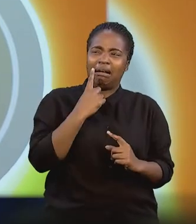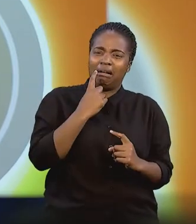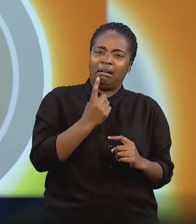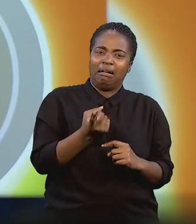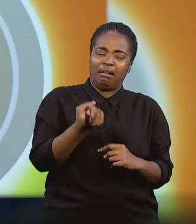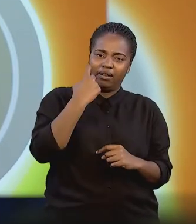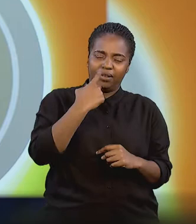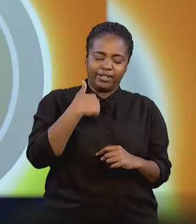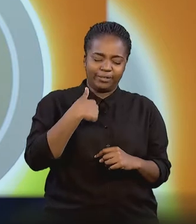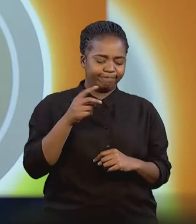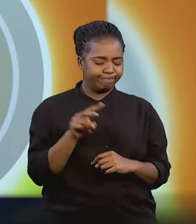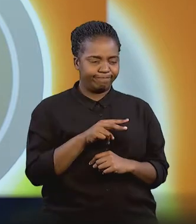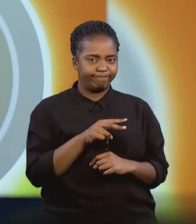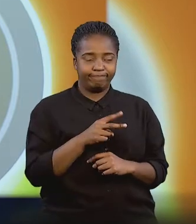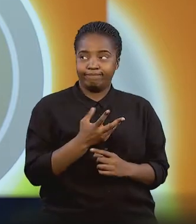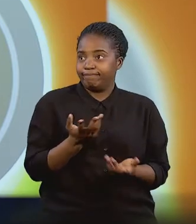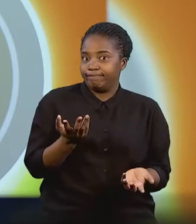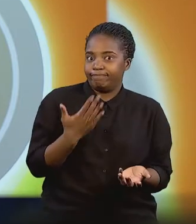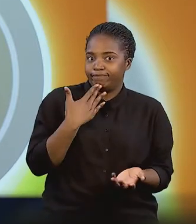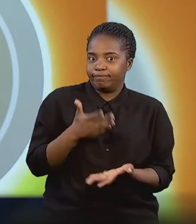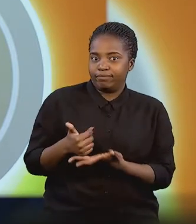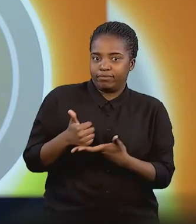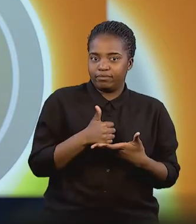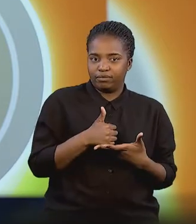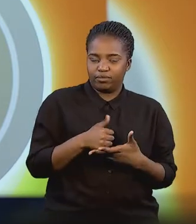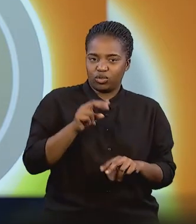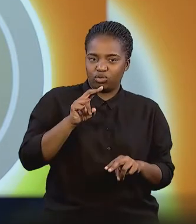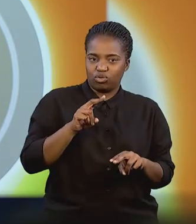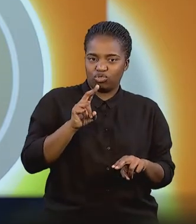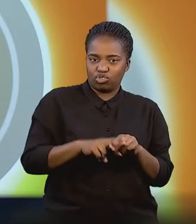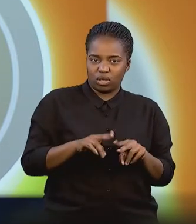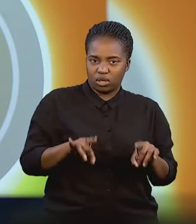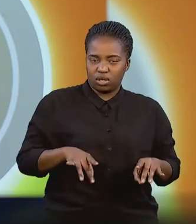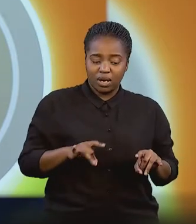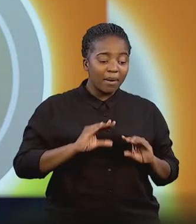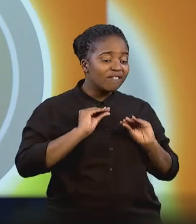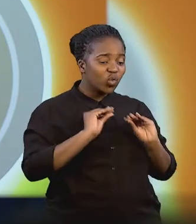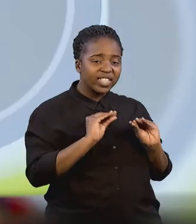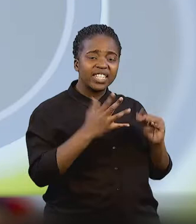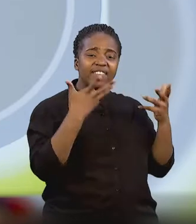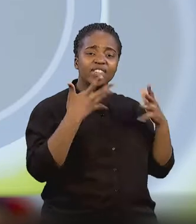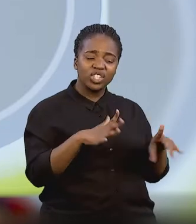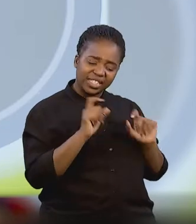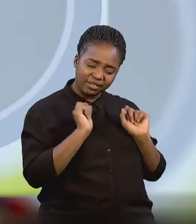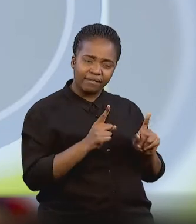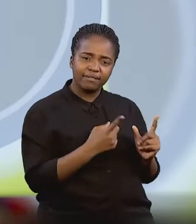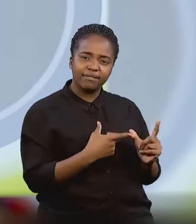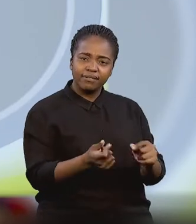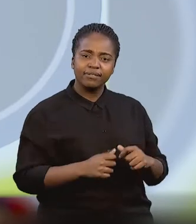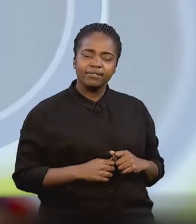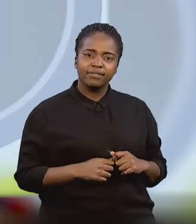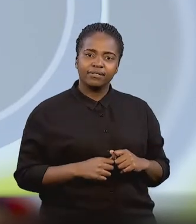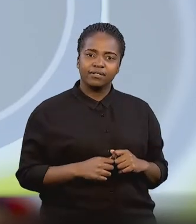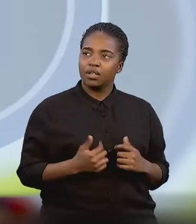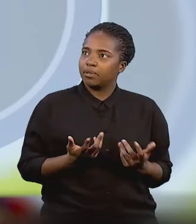again and he came into the room and I said, well, can you please help me into my chair? So he's like, they taught you how to do this in rehab. So